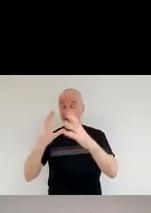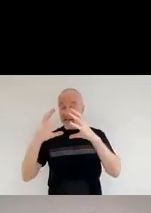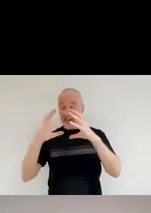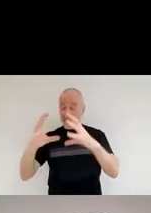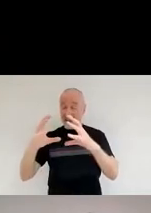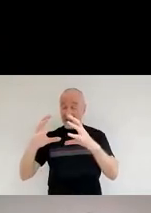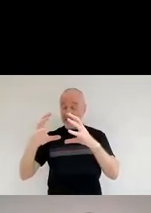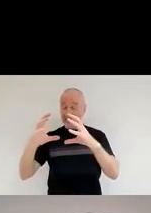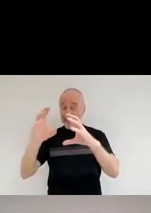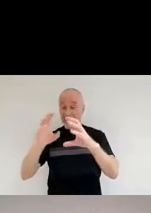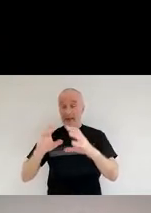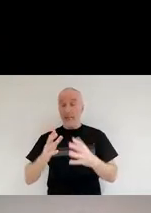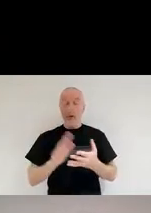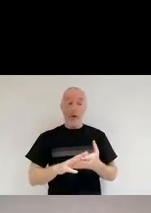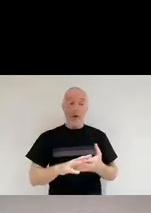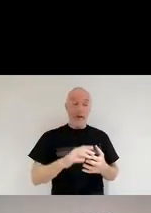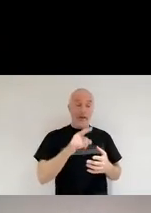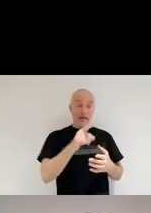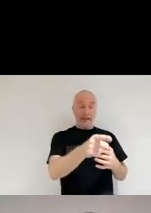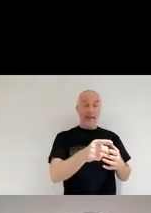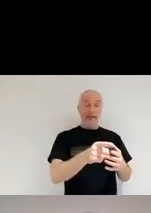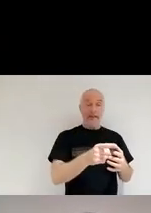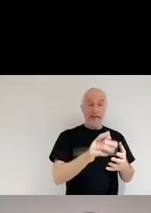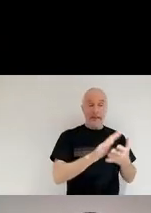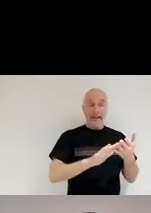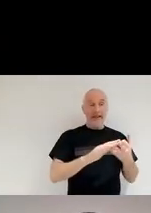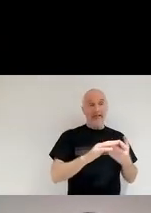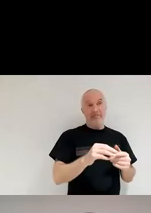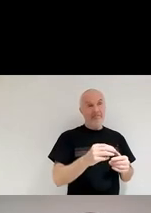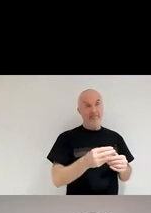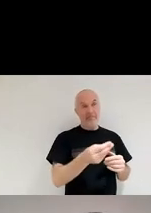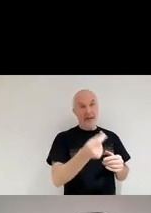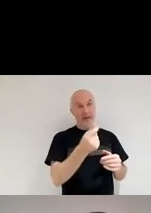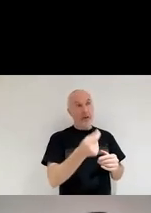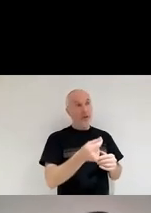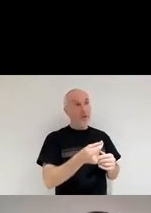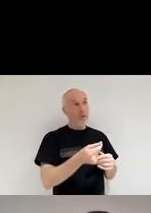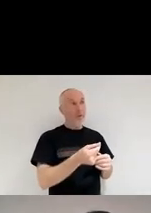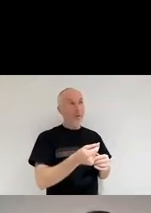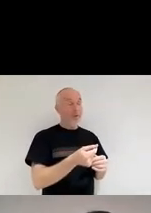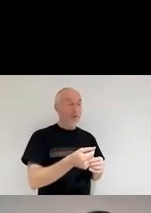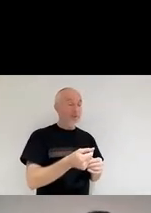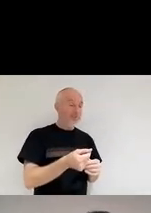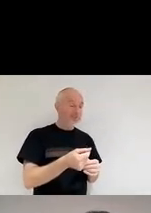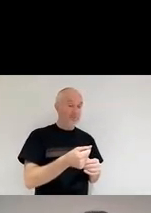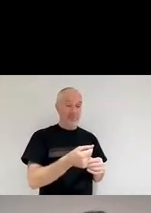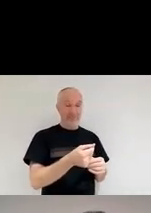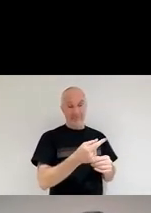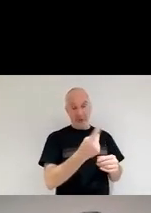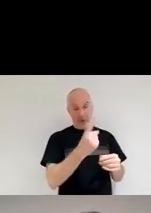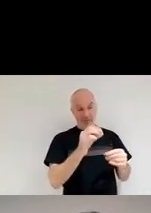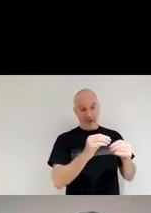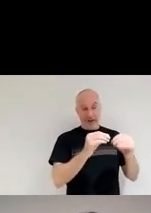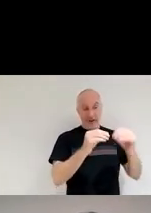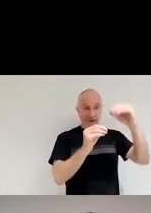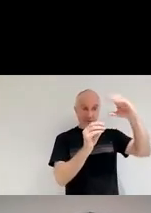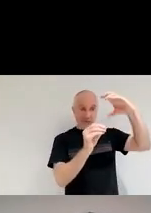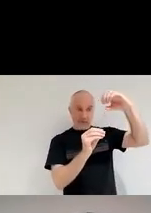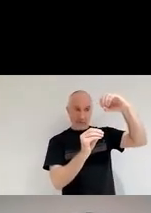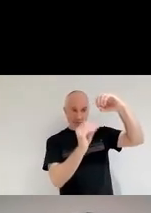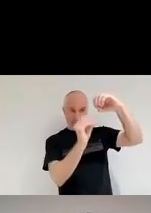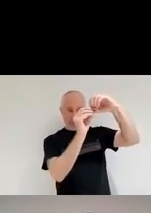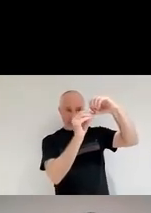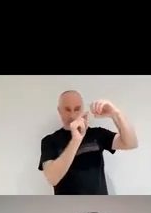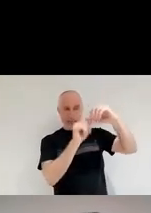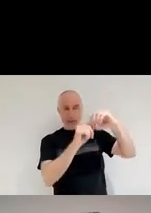about at least a few hundred particles per cubic centimeter. Okay. So